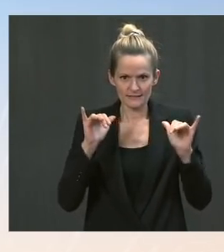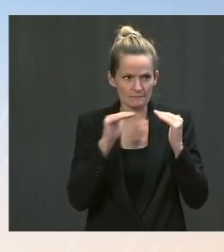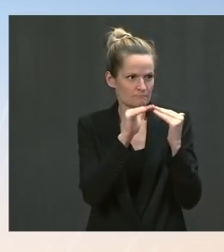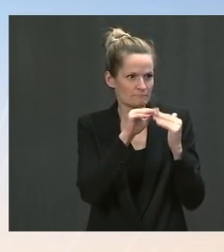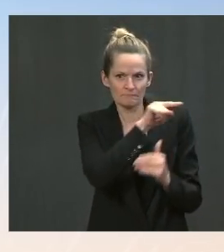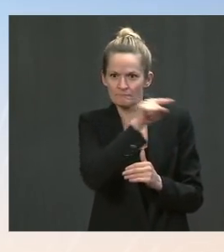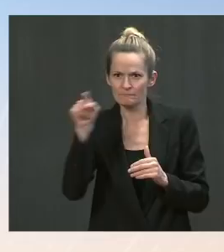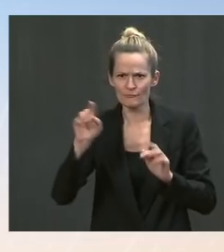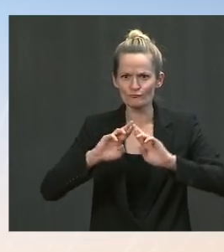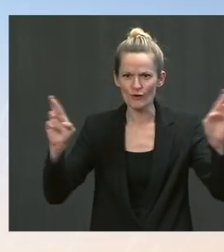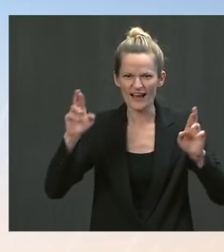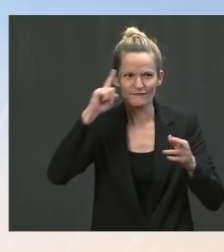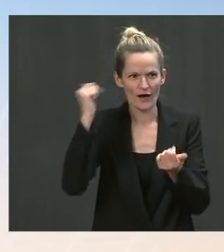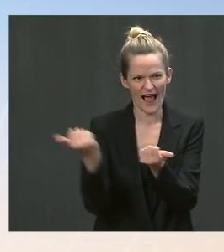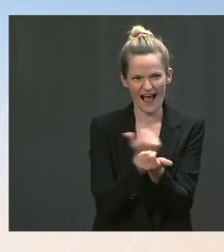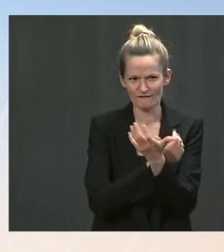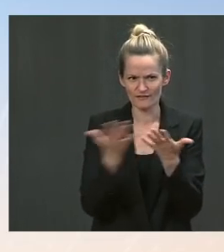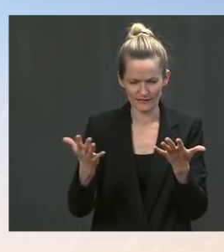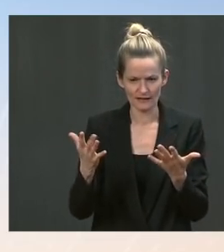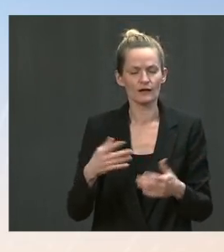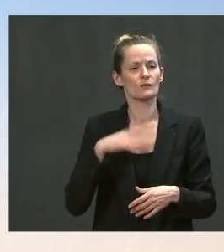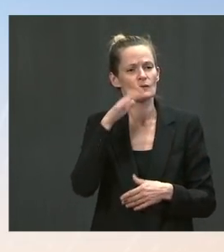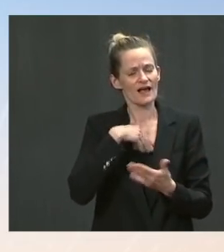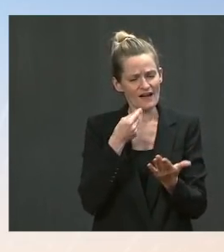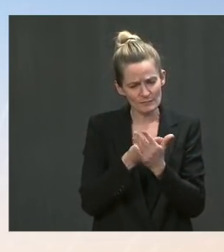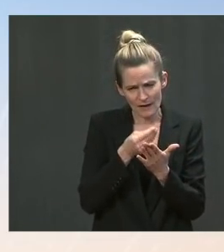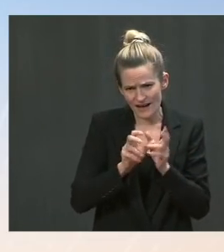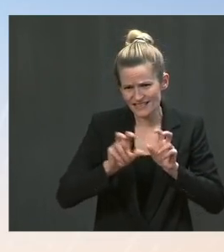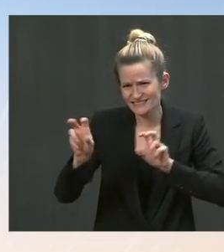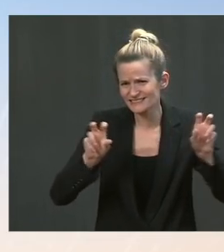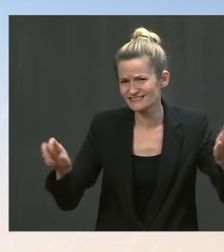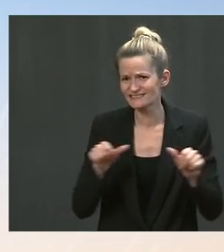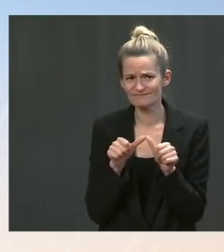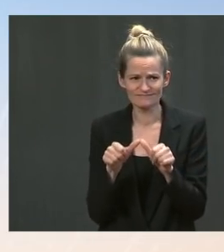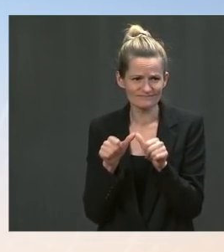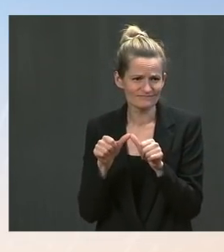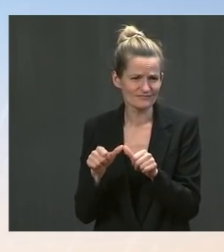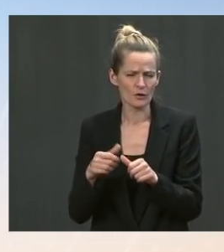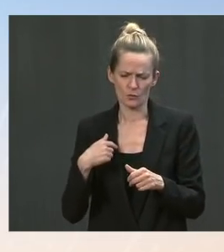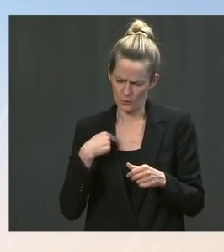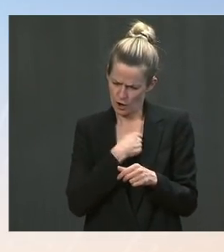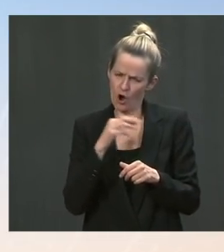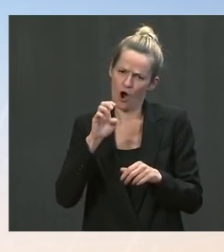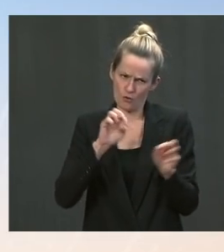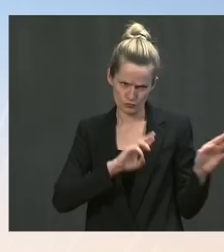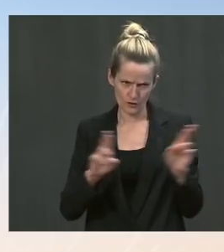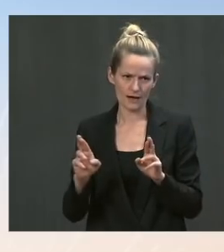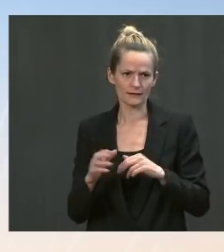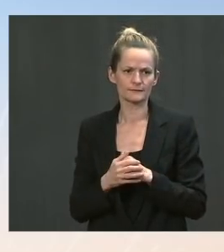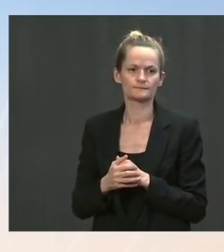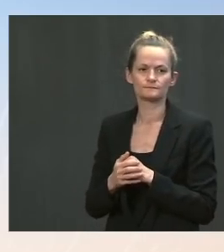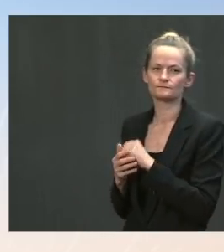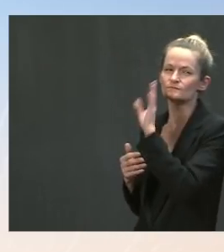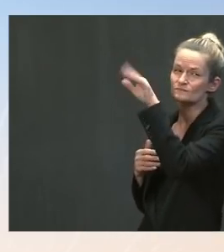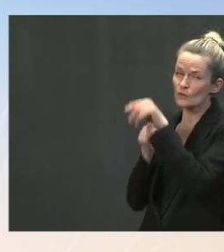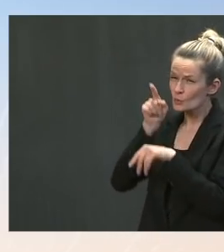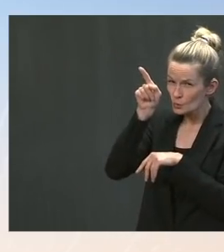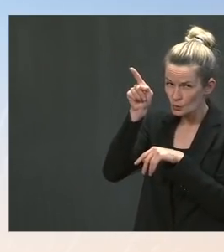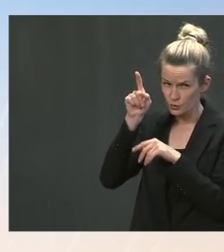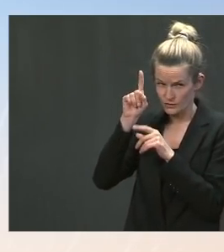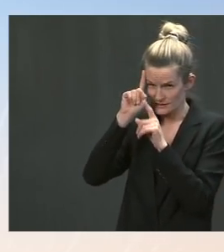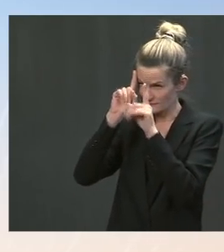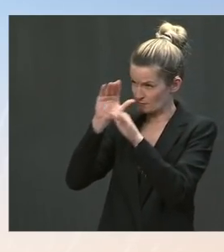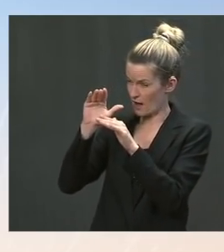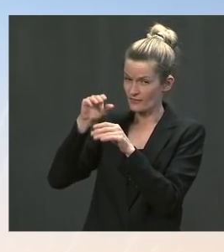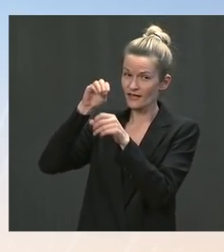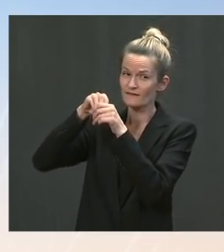months beyond this summer. The and one more on infrastructure. Do you expect the infrastructure plan to pass this weekend? And what role is the President playing in the